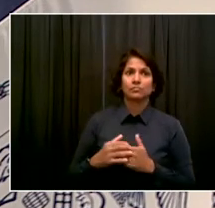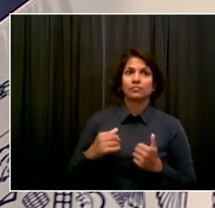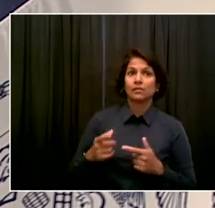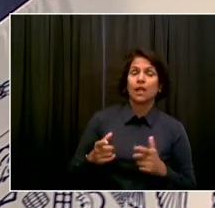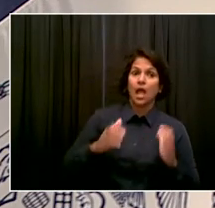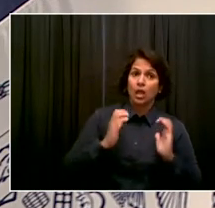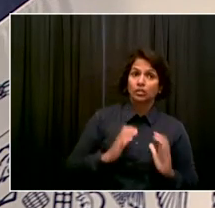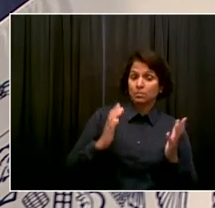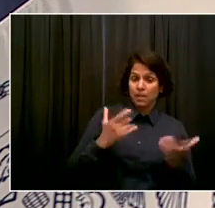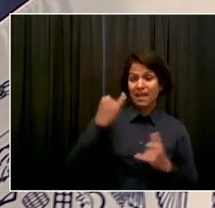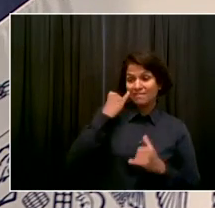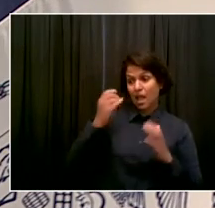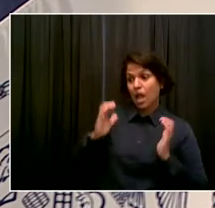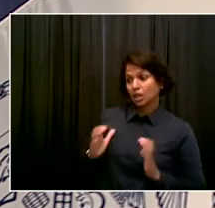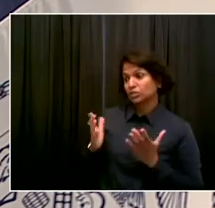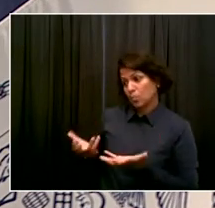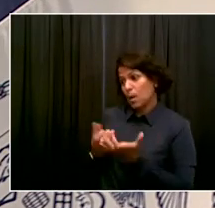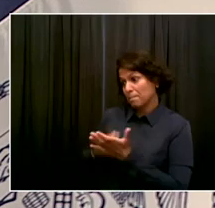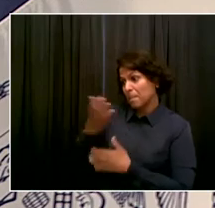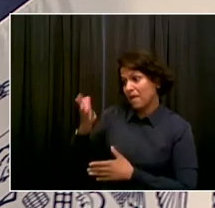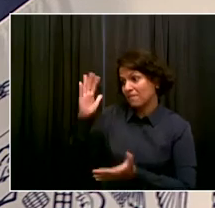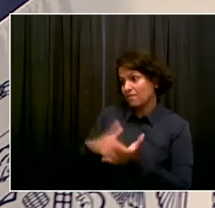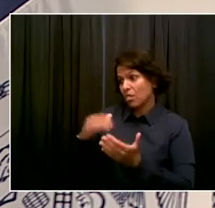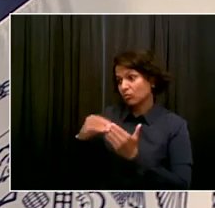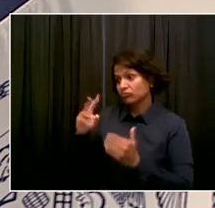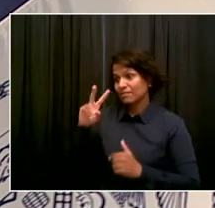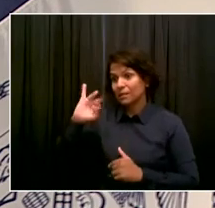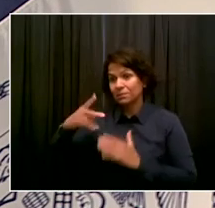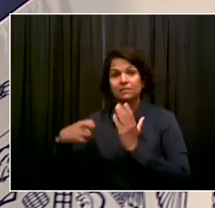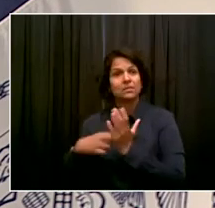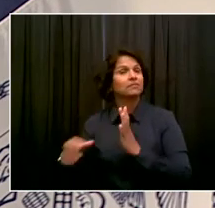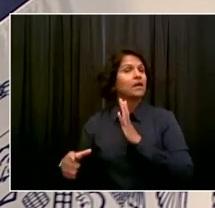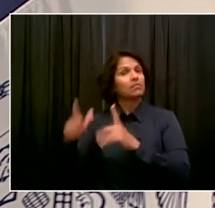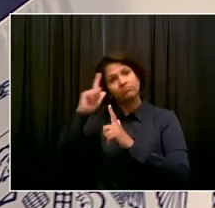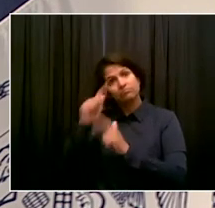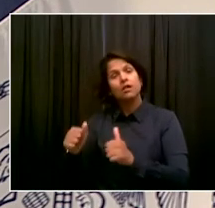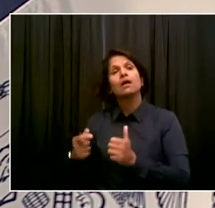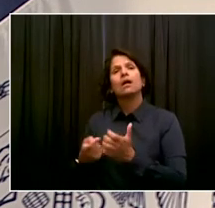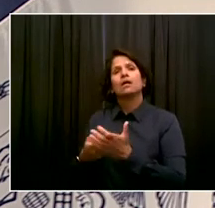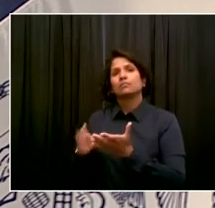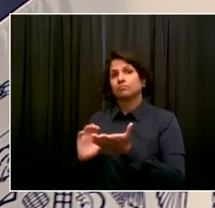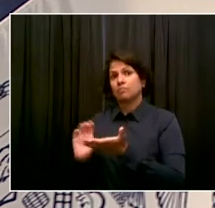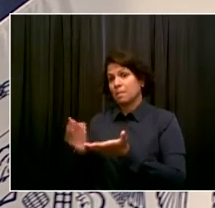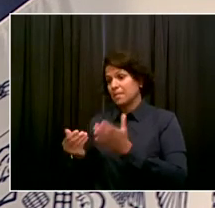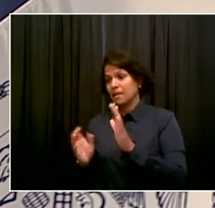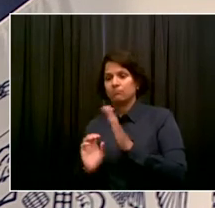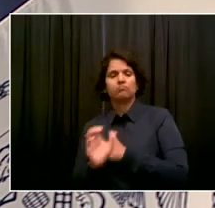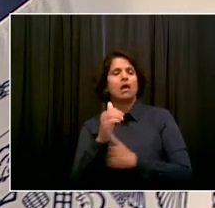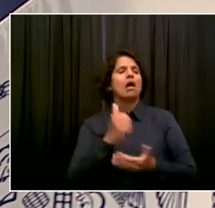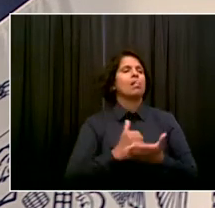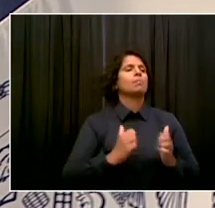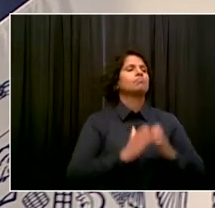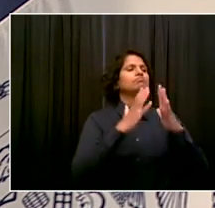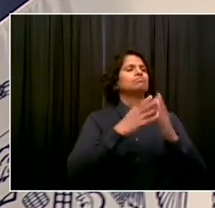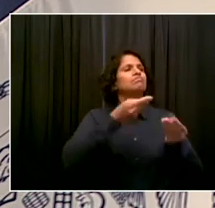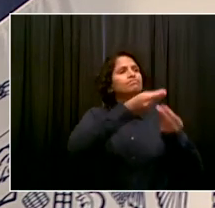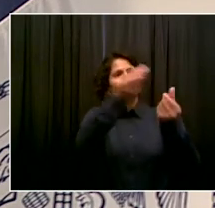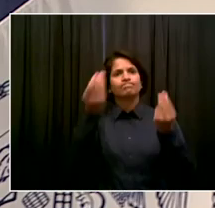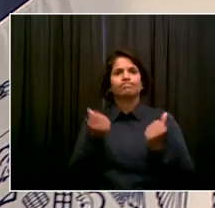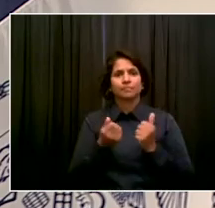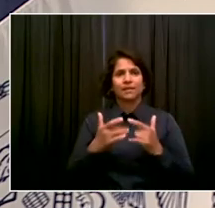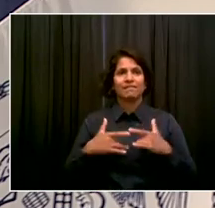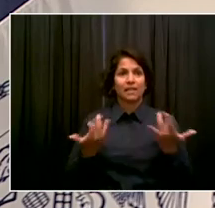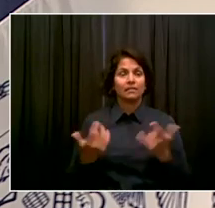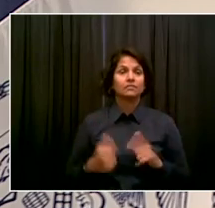opportunities. We'll get the exact timing. think it's today and tomorrow when tickets are going be made available. So urge